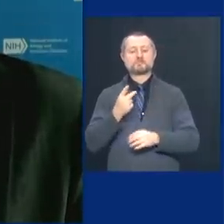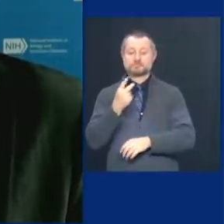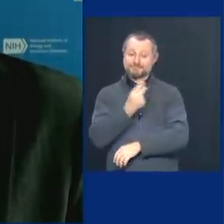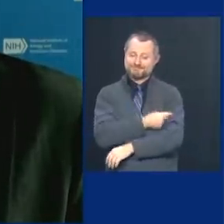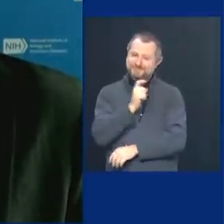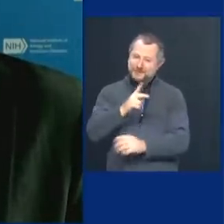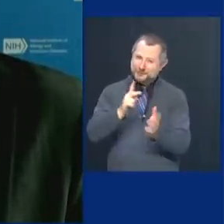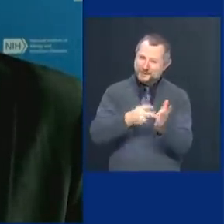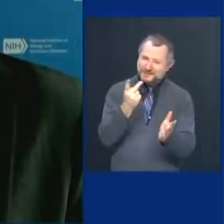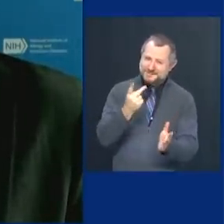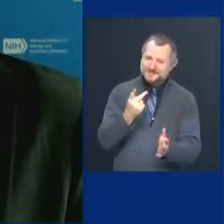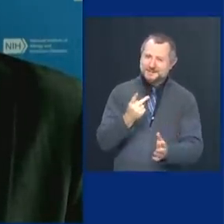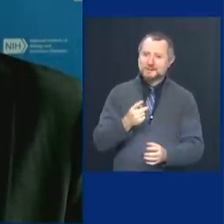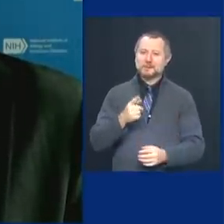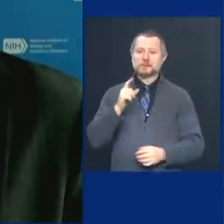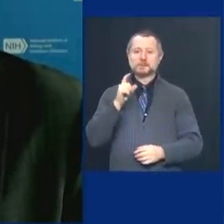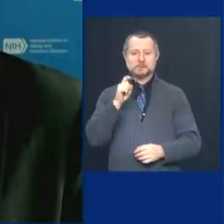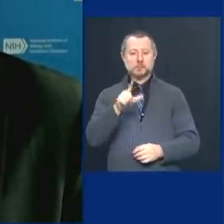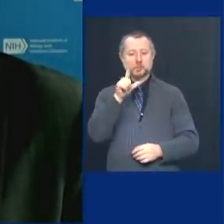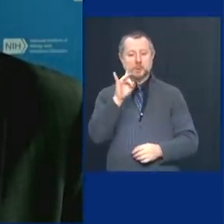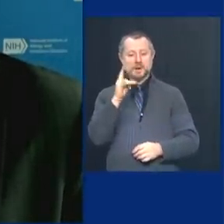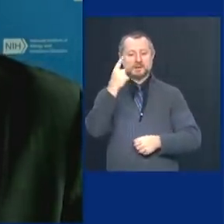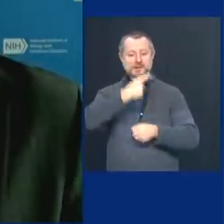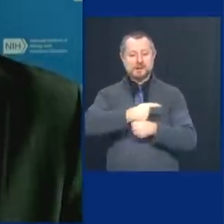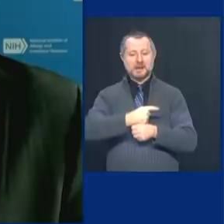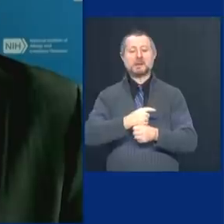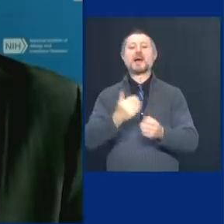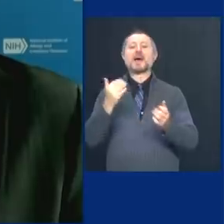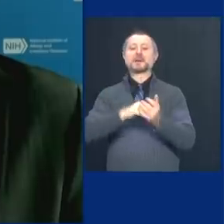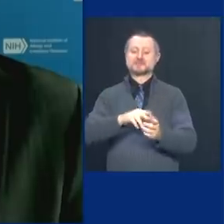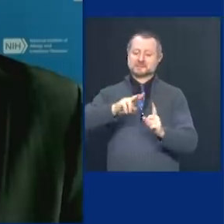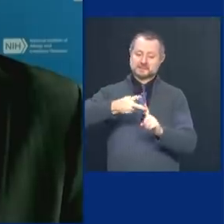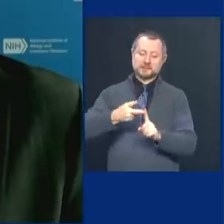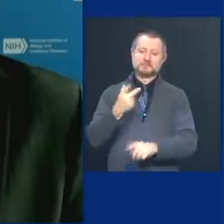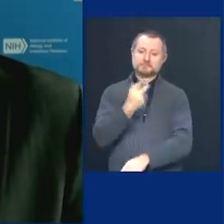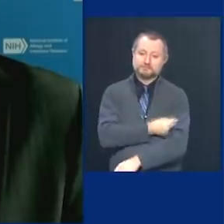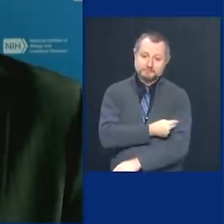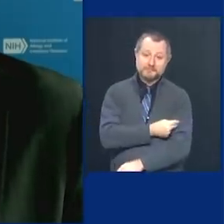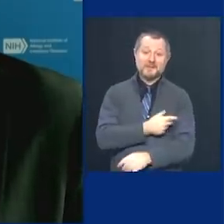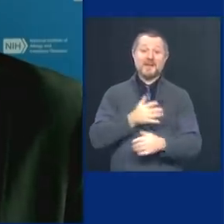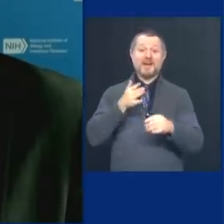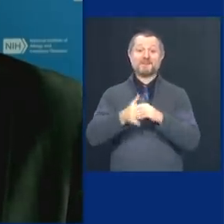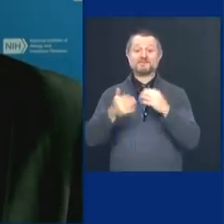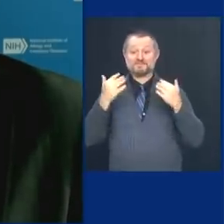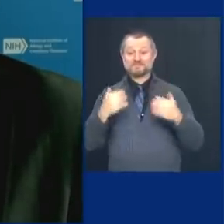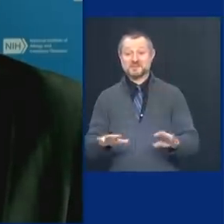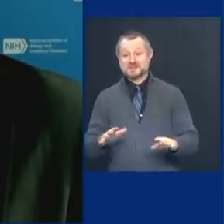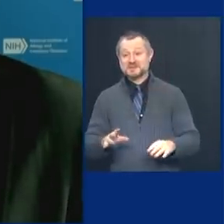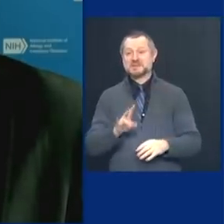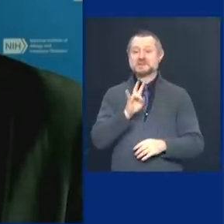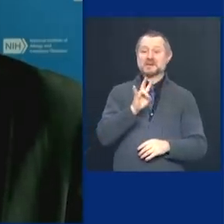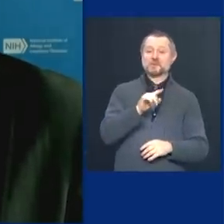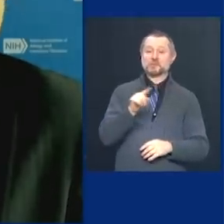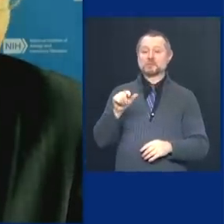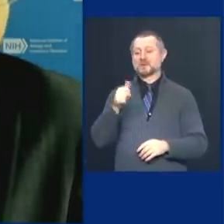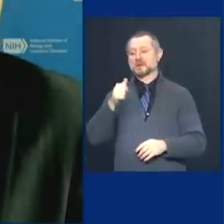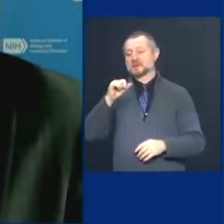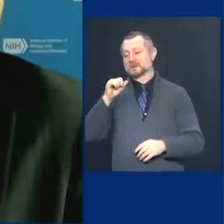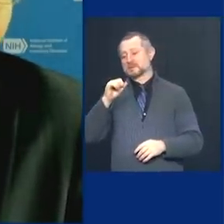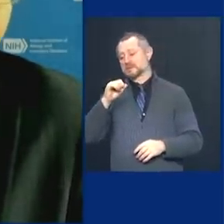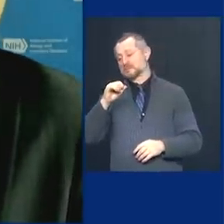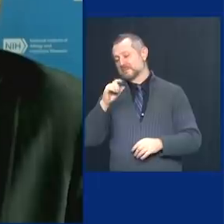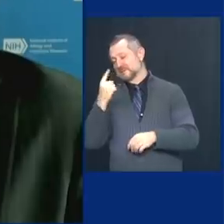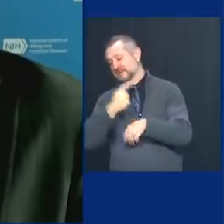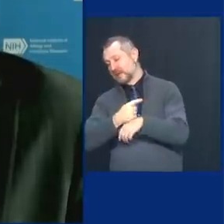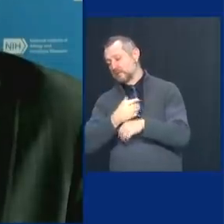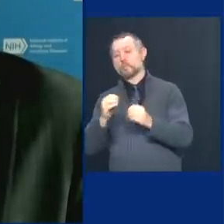boost 28 days from now. And then seven to 10 days following that, you're optimally protected, even though you could